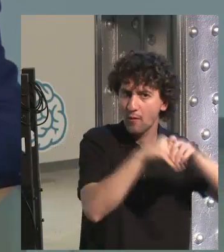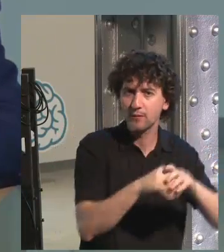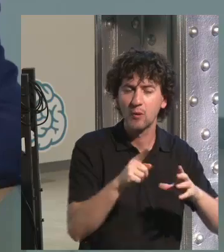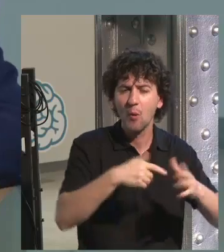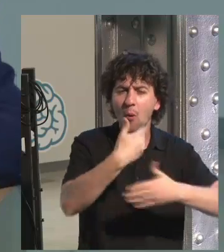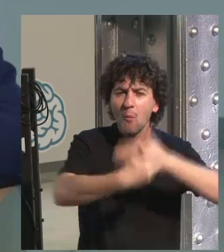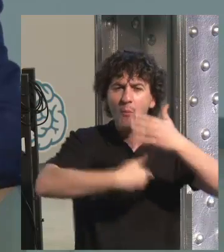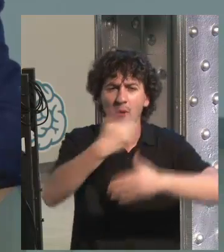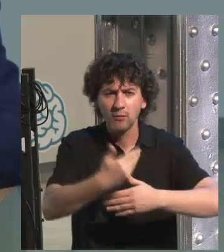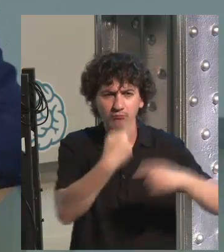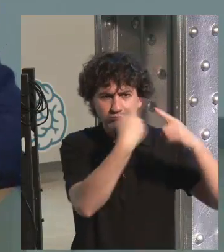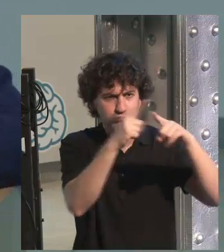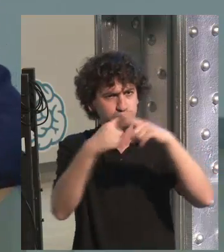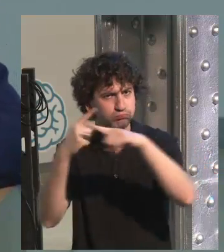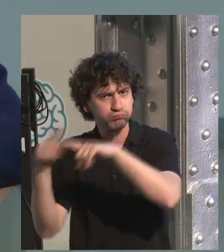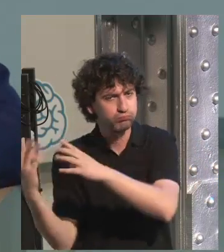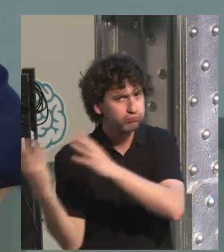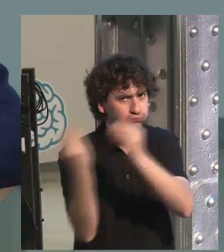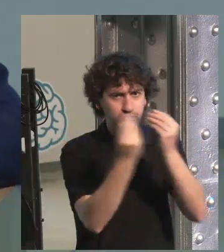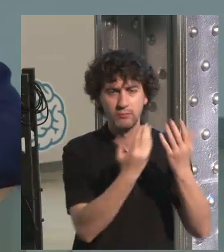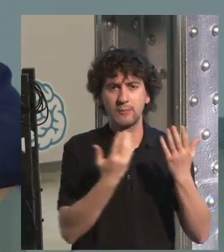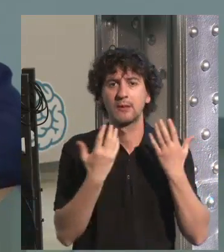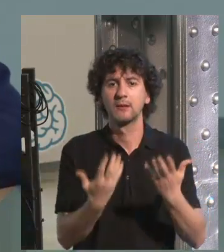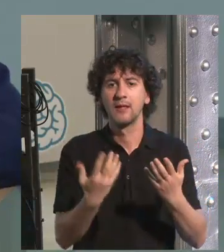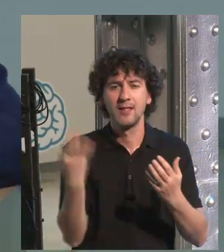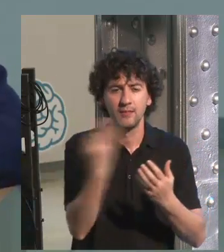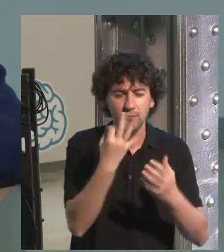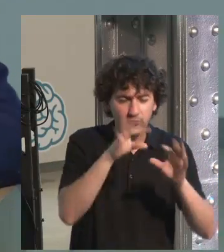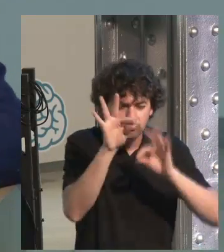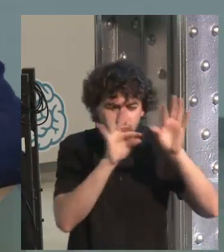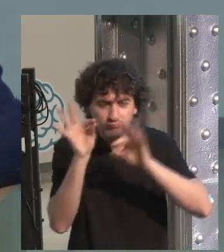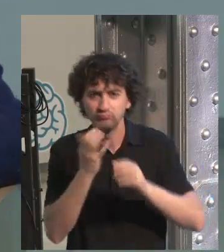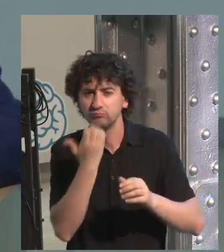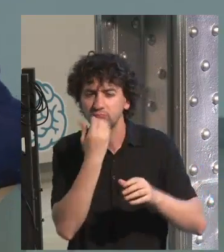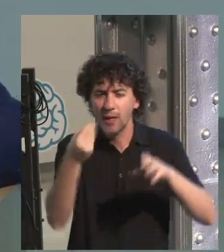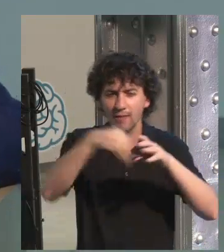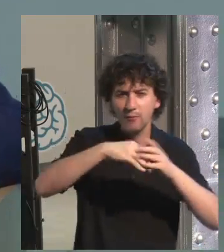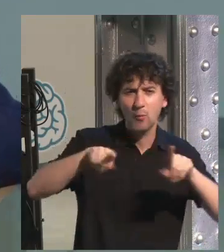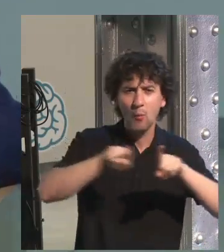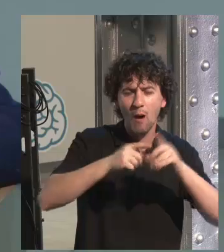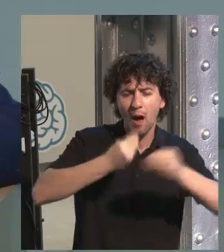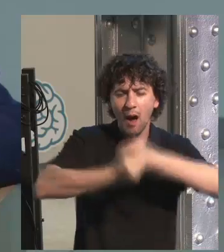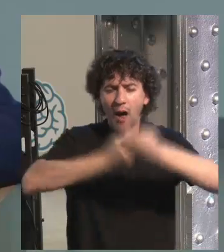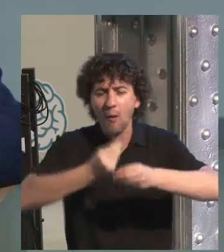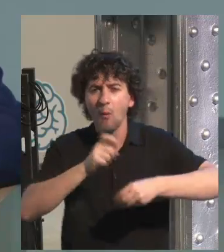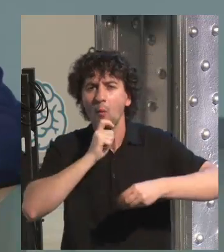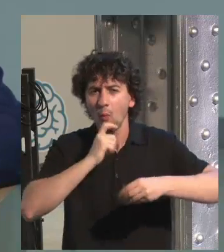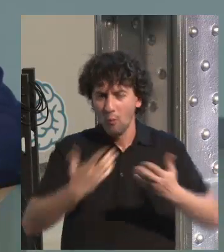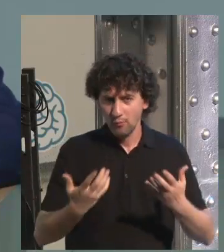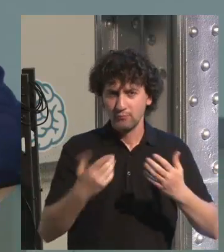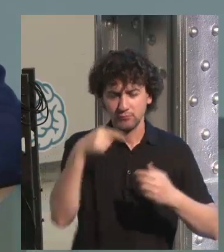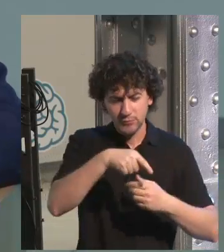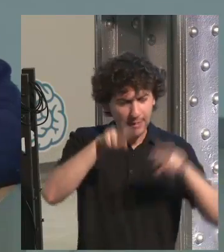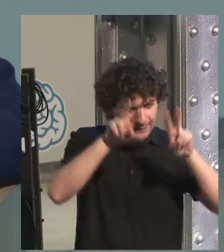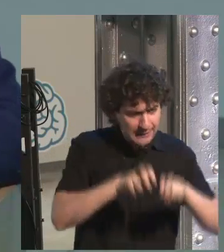These are very complicated process and we have executive processes